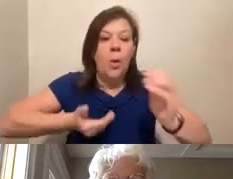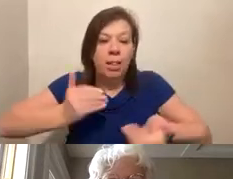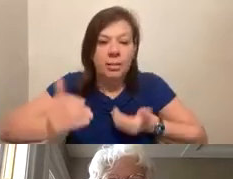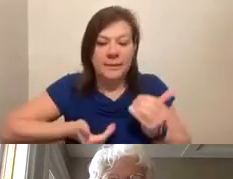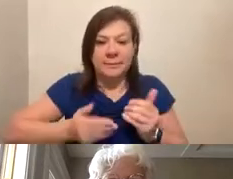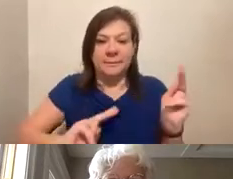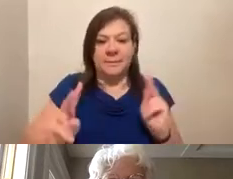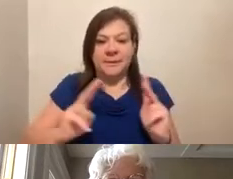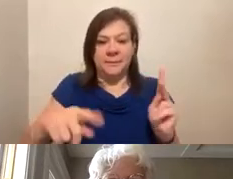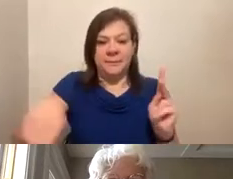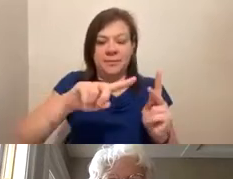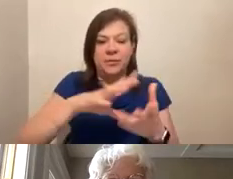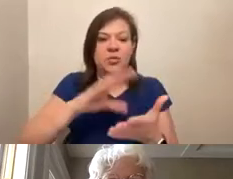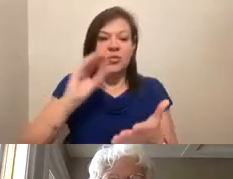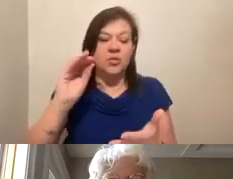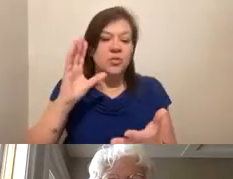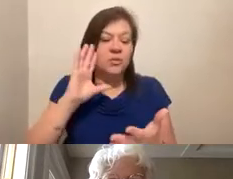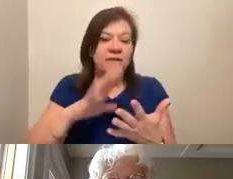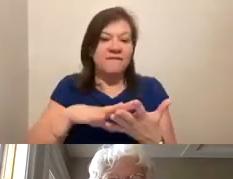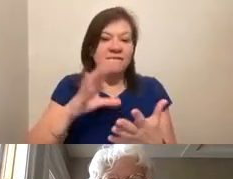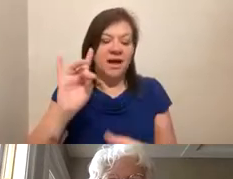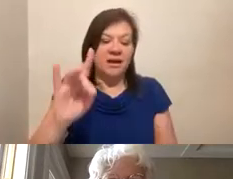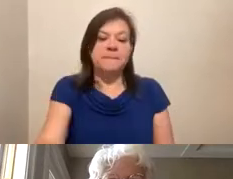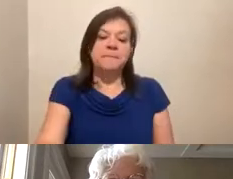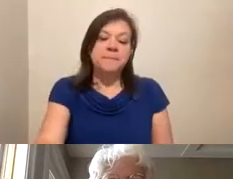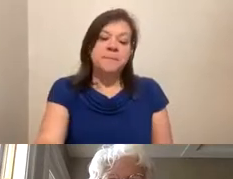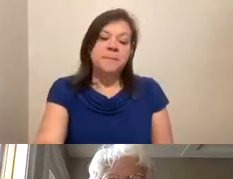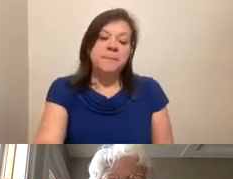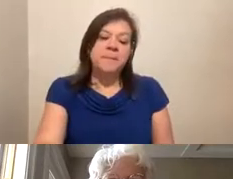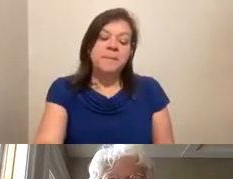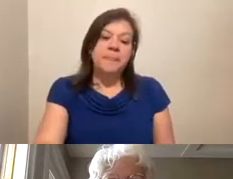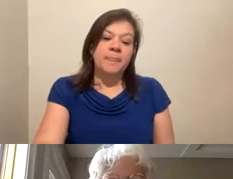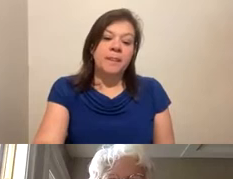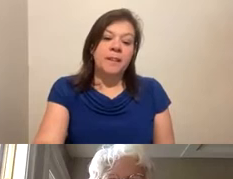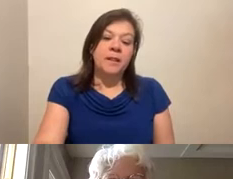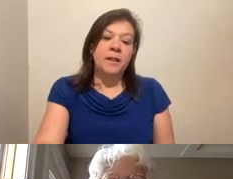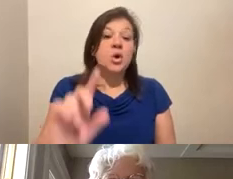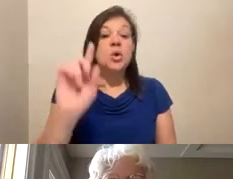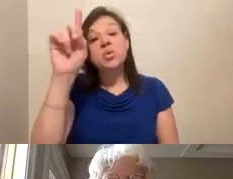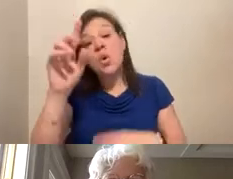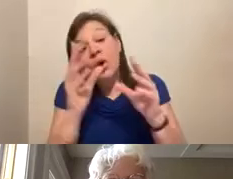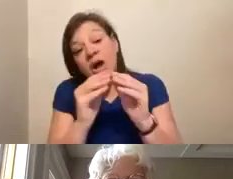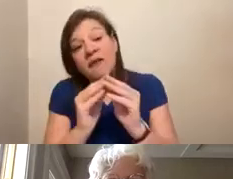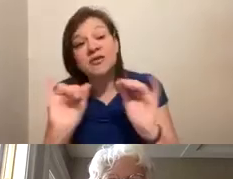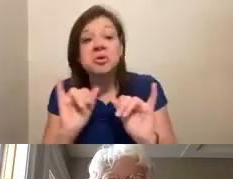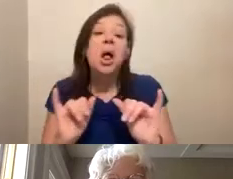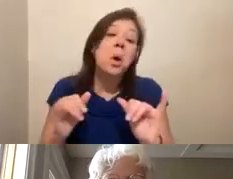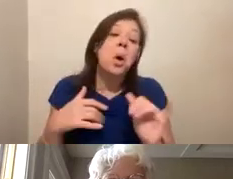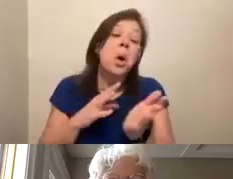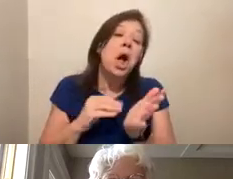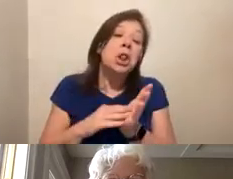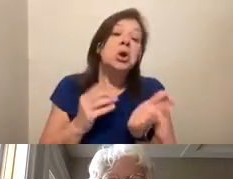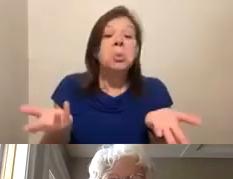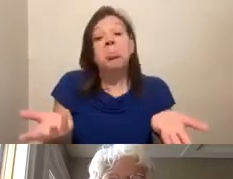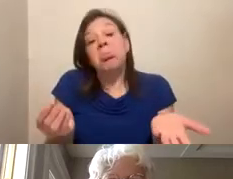can find. And so I find that, you know, when you you go to conferences, and you're like, okay, I learned some stuff, it was okay.